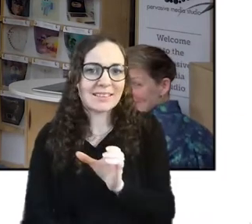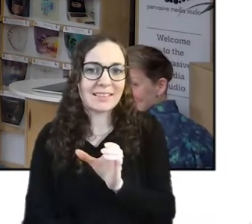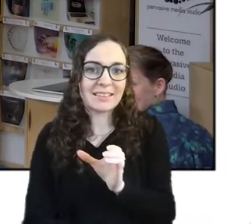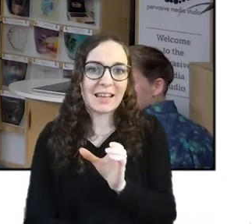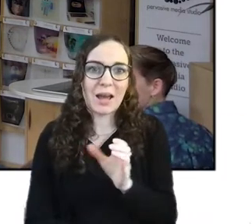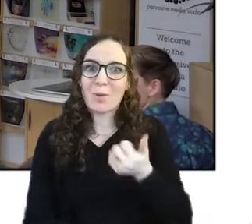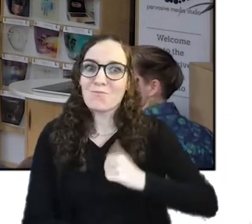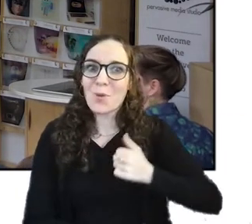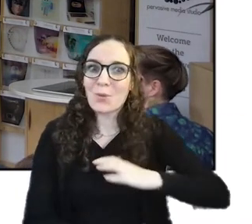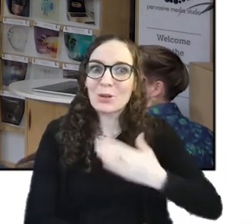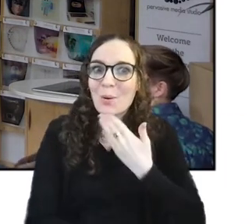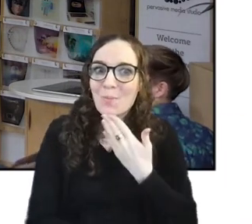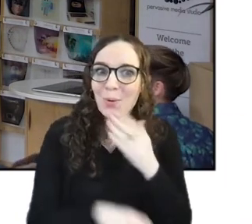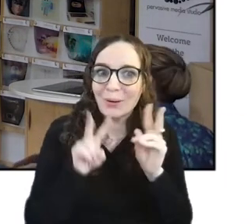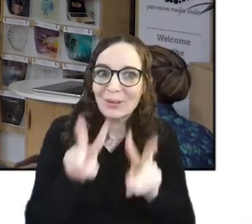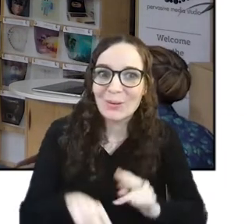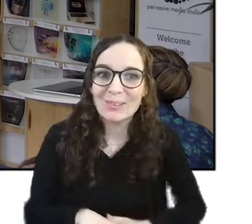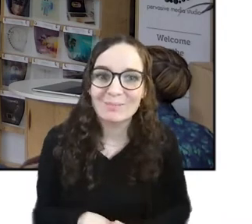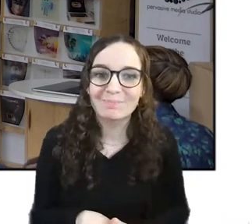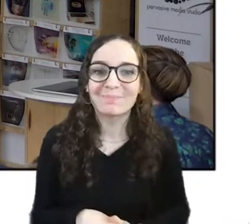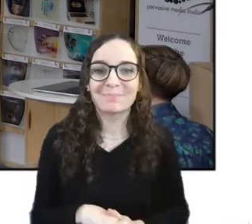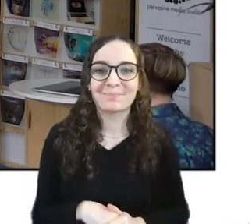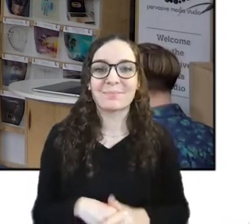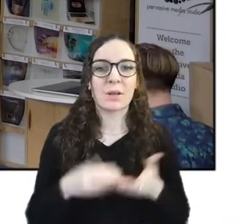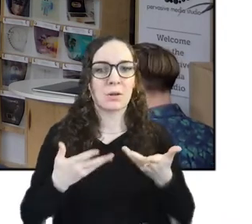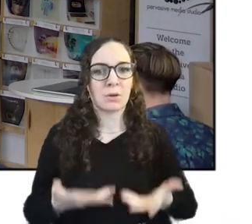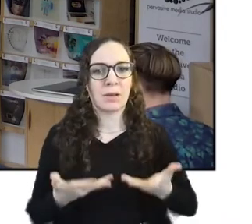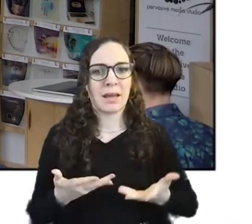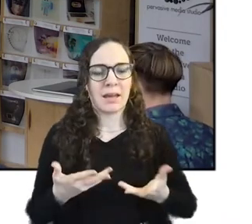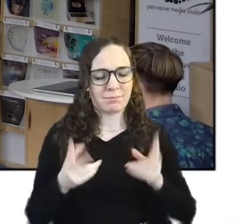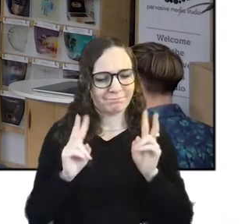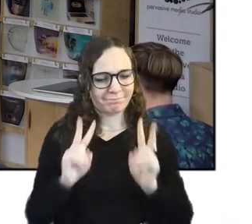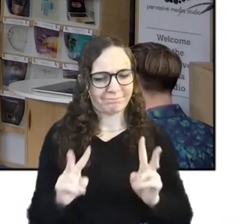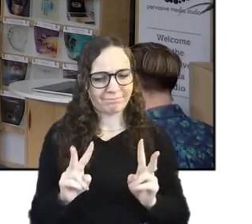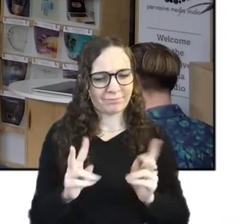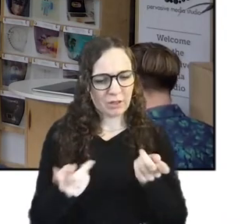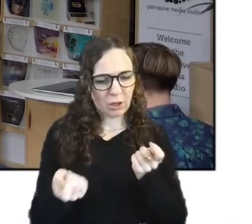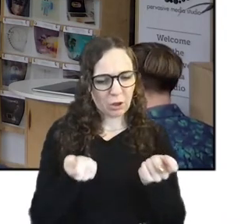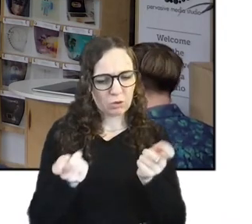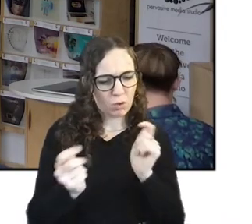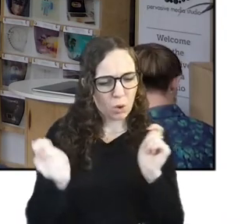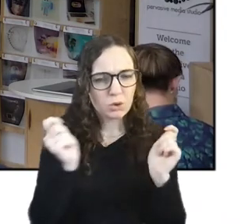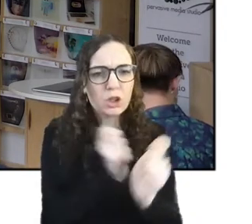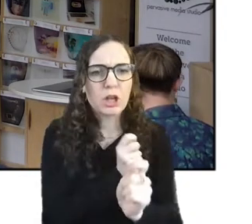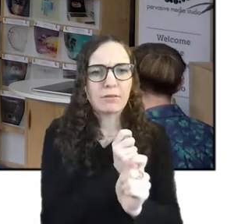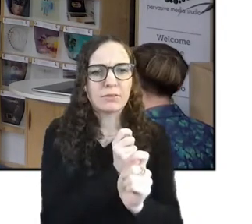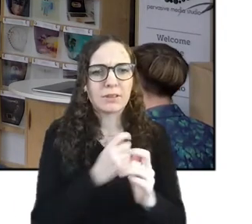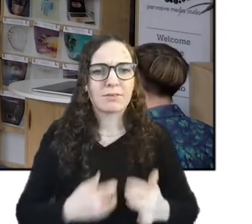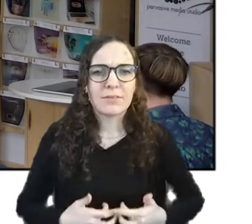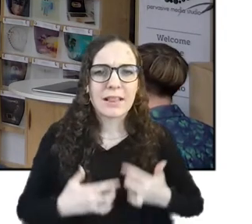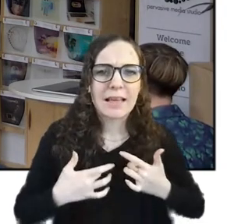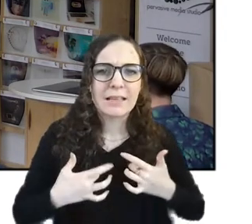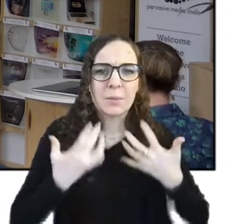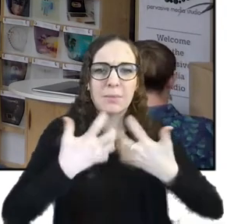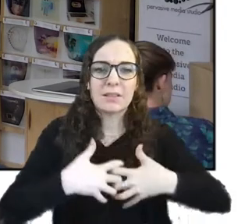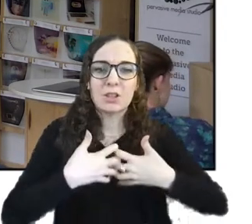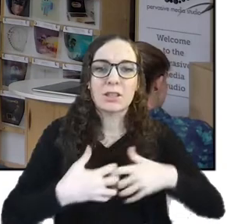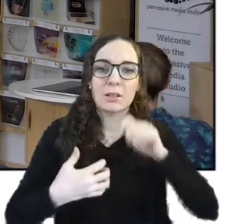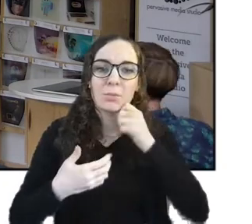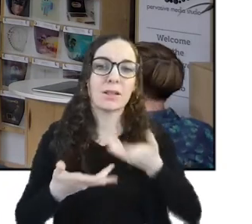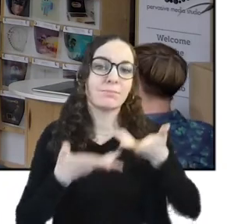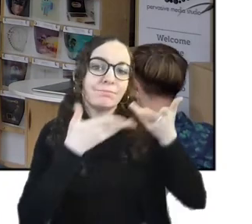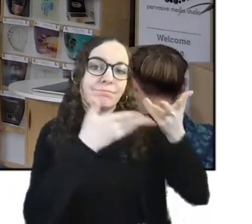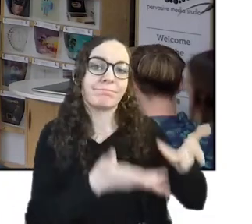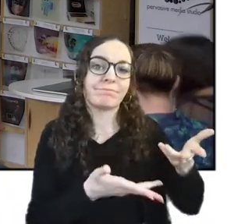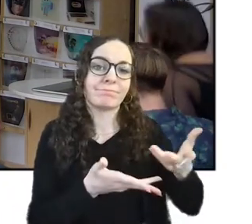But today our talk is part of the control shift feeling machines weekender so to introduce that program and to tell you about our speakers I'm going to hand you over to